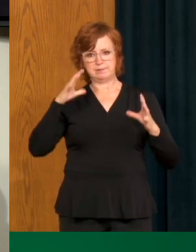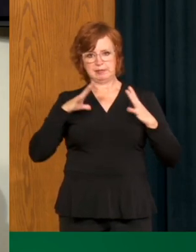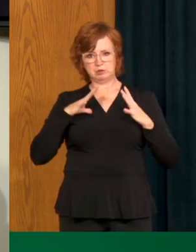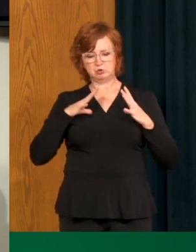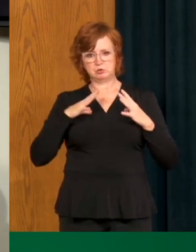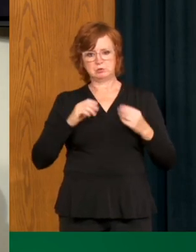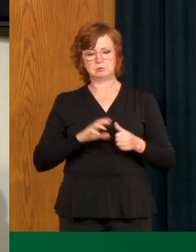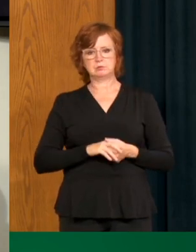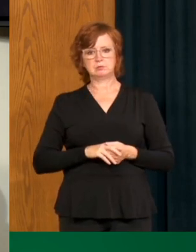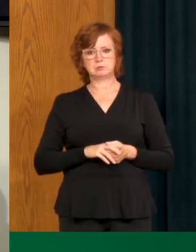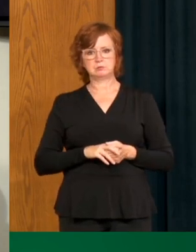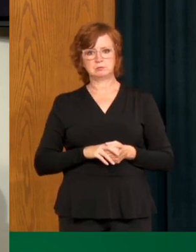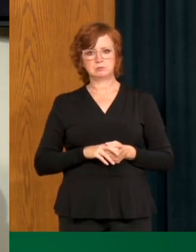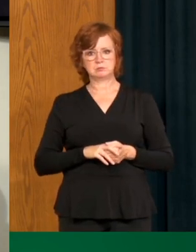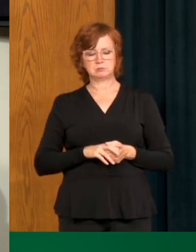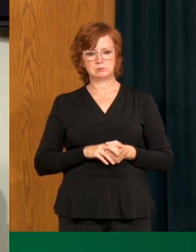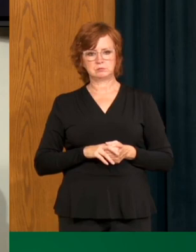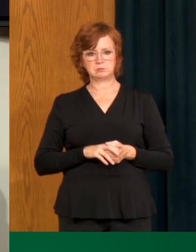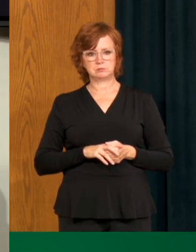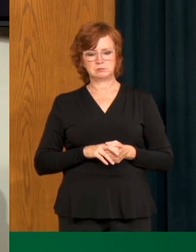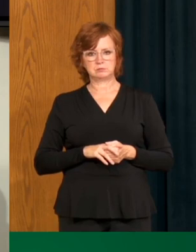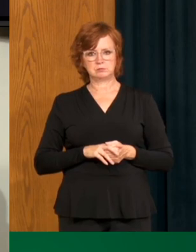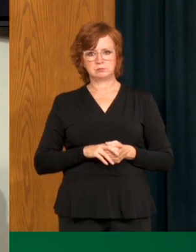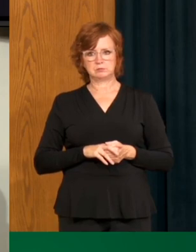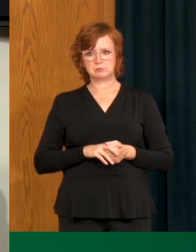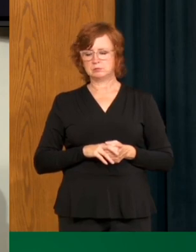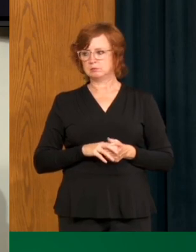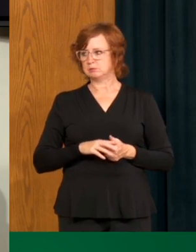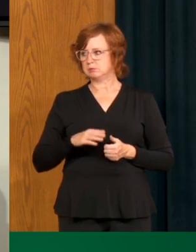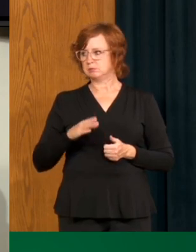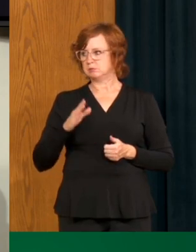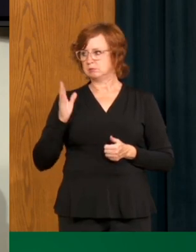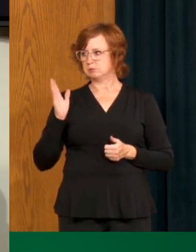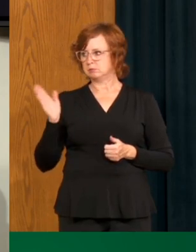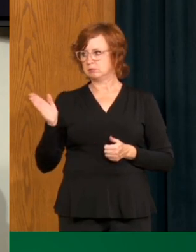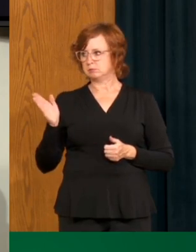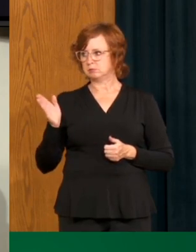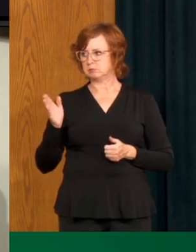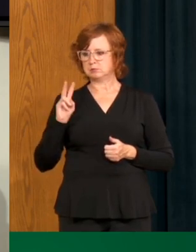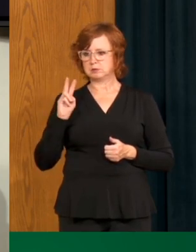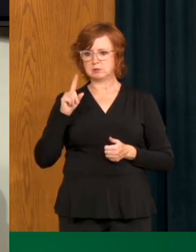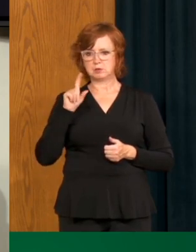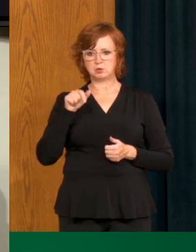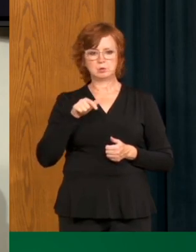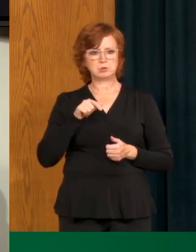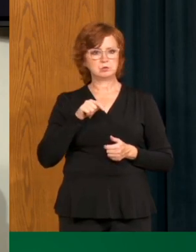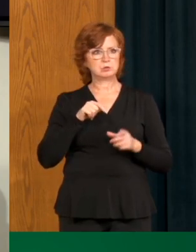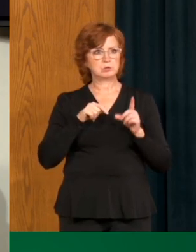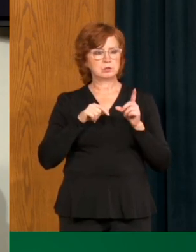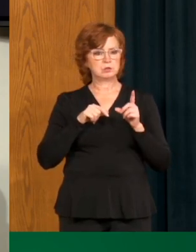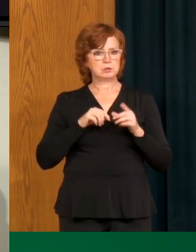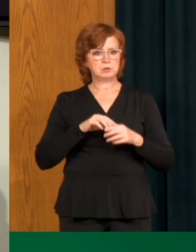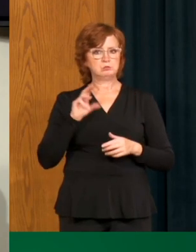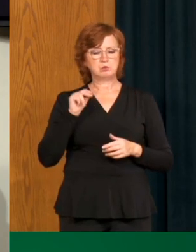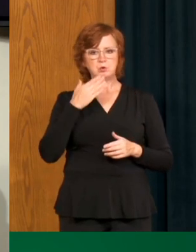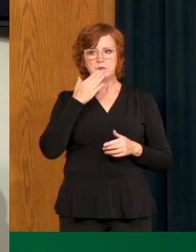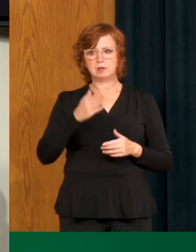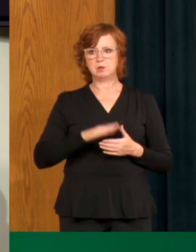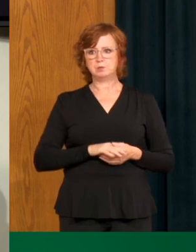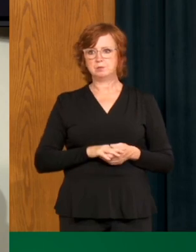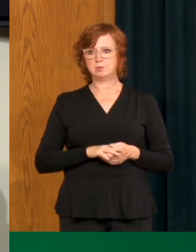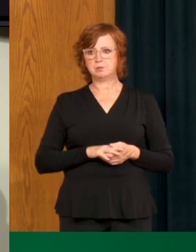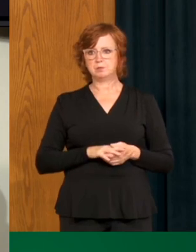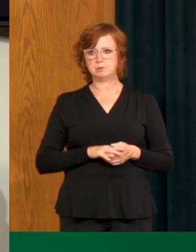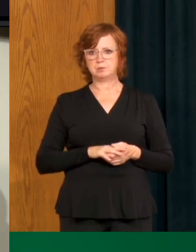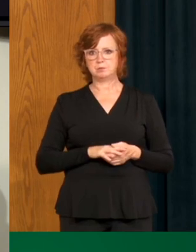travel closer to home as you enjoy the summer. Thank you. Do you a follow-up, Nicole? No, thank you so